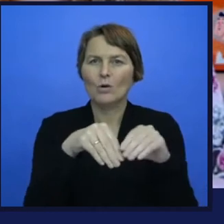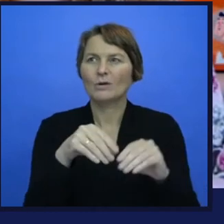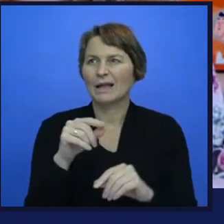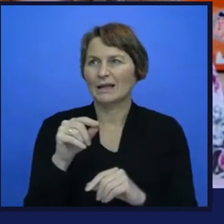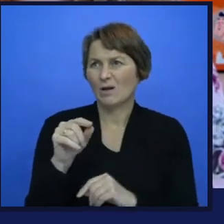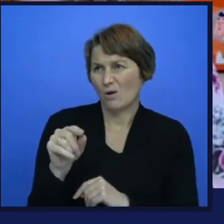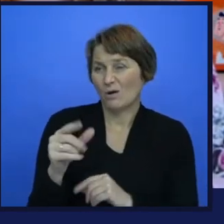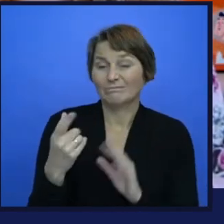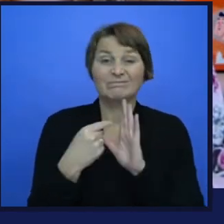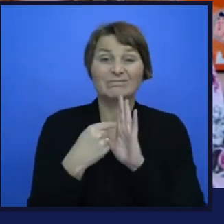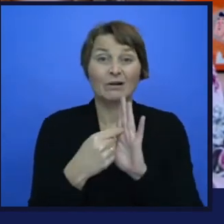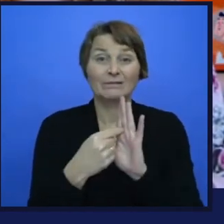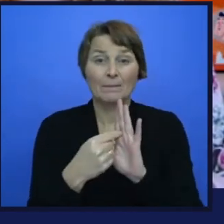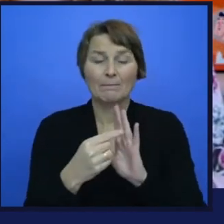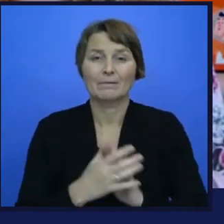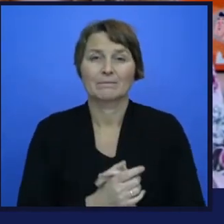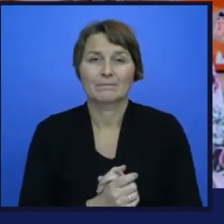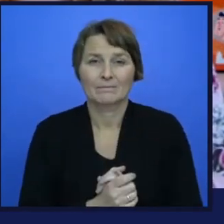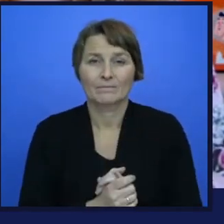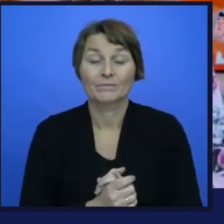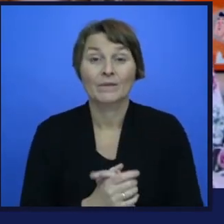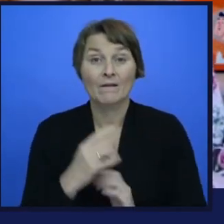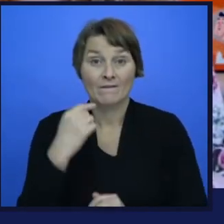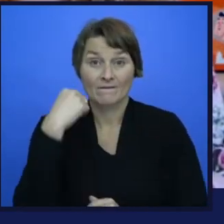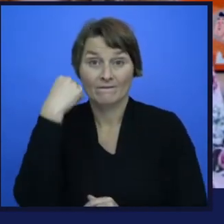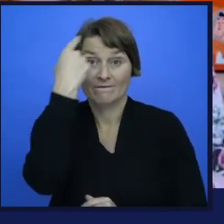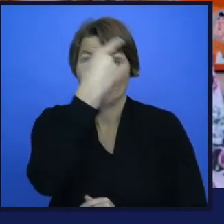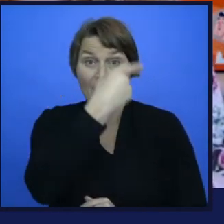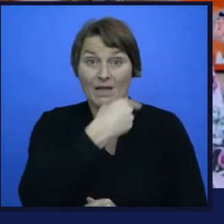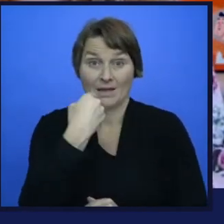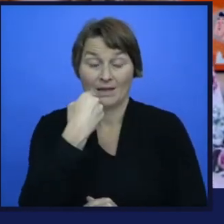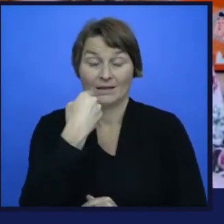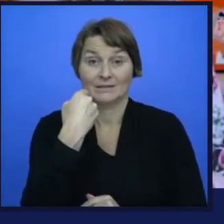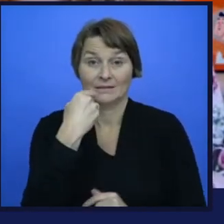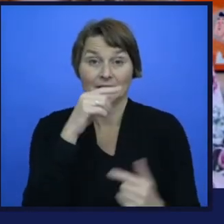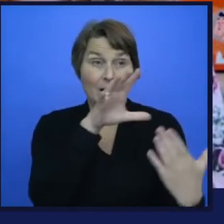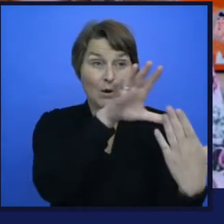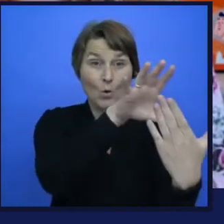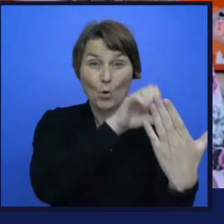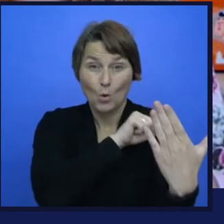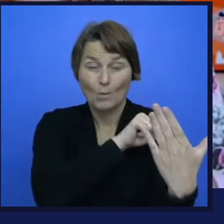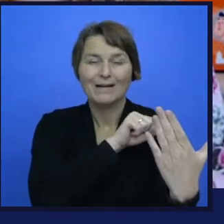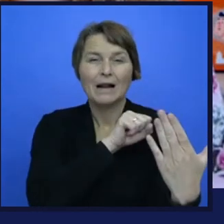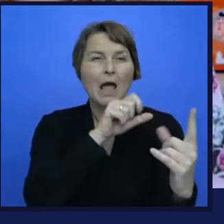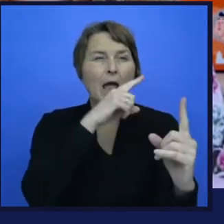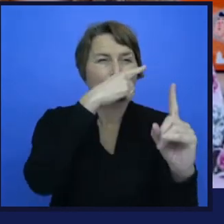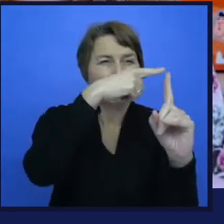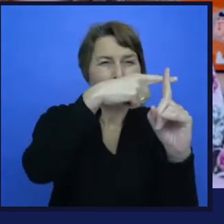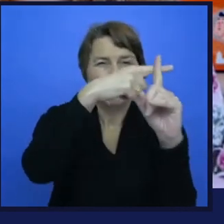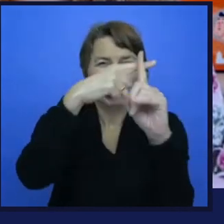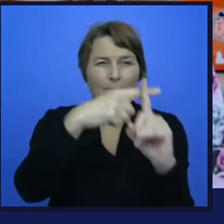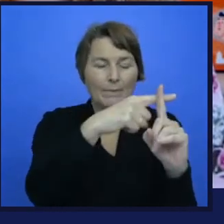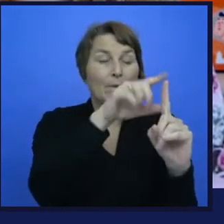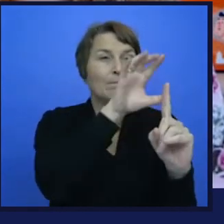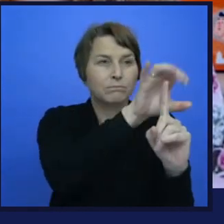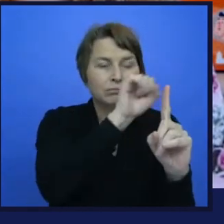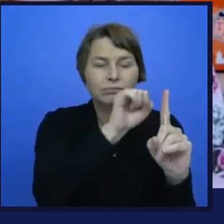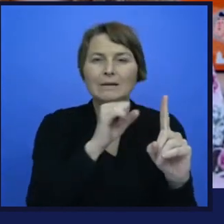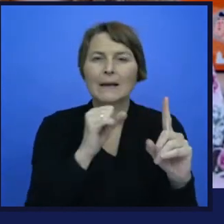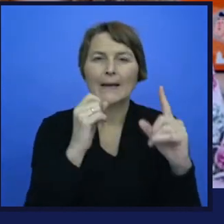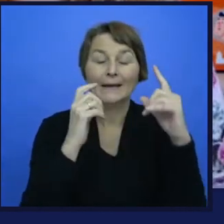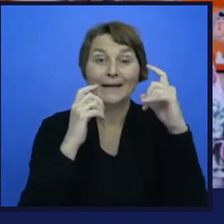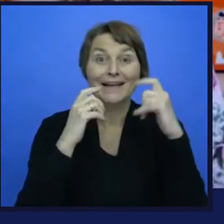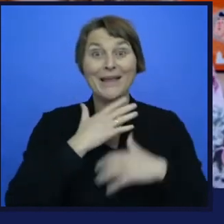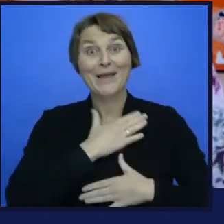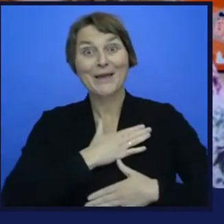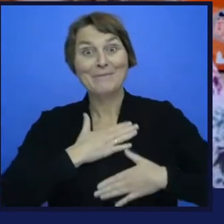face recognition can be when detecting emotions, when detecting age, when detecting